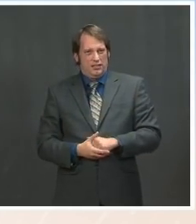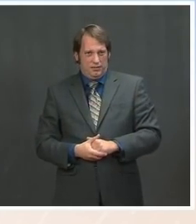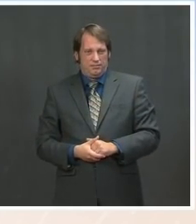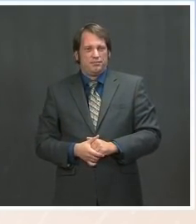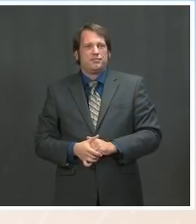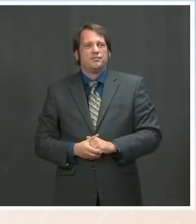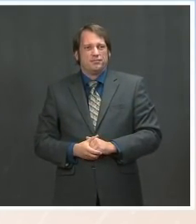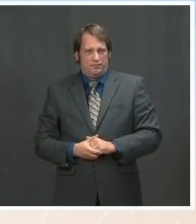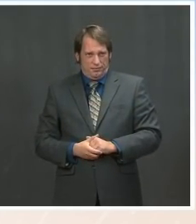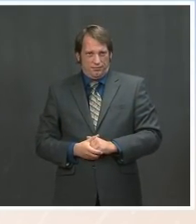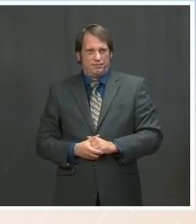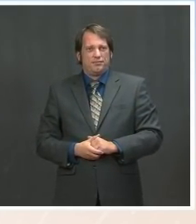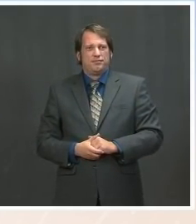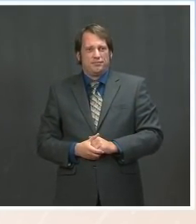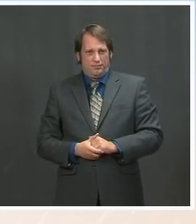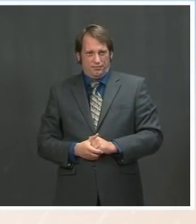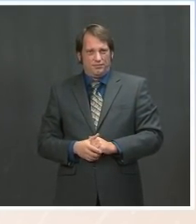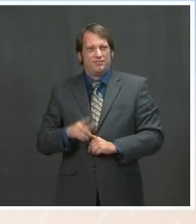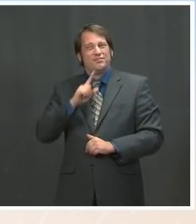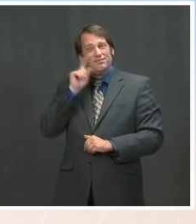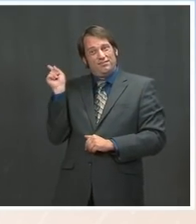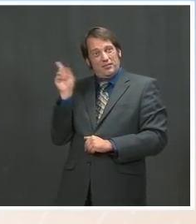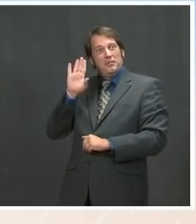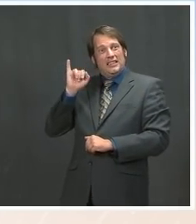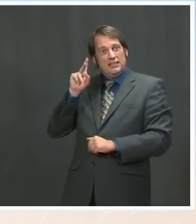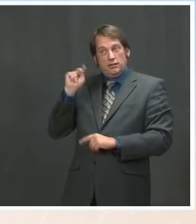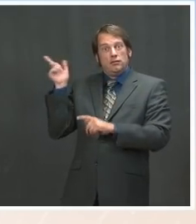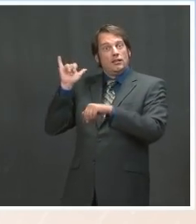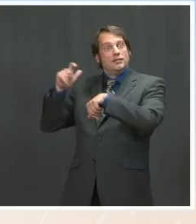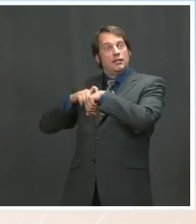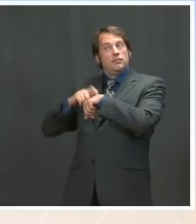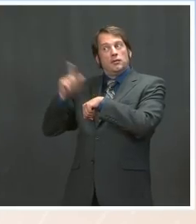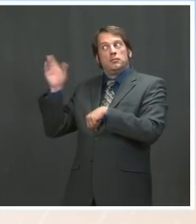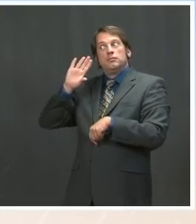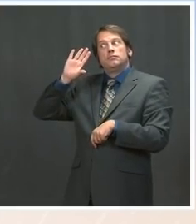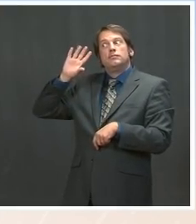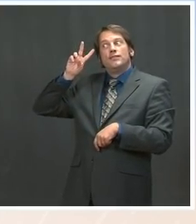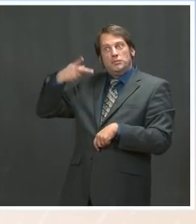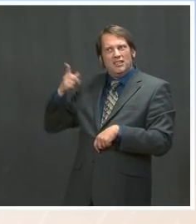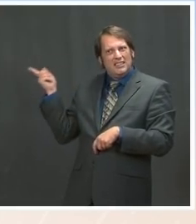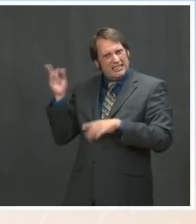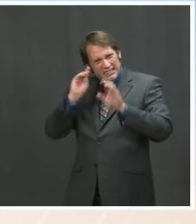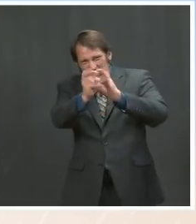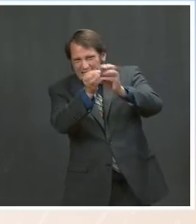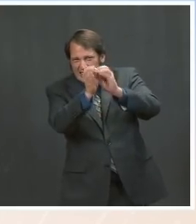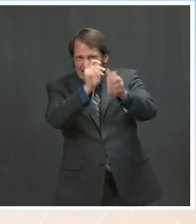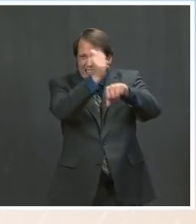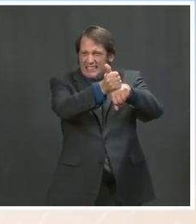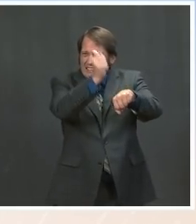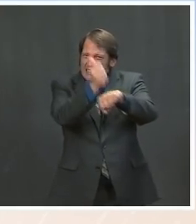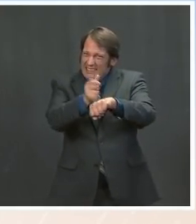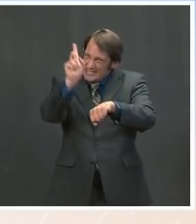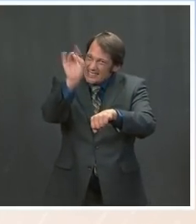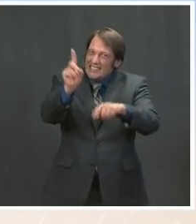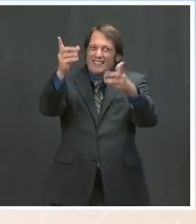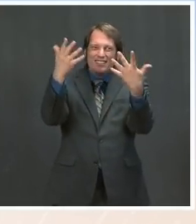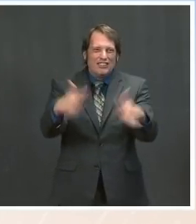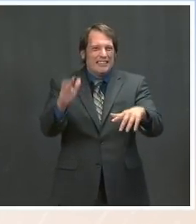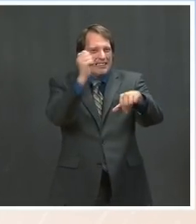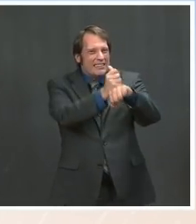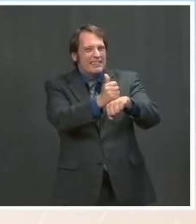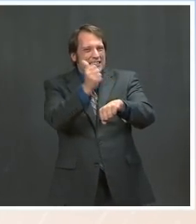recently. There's no confusion about his view. The American public also supports background checks more than 80 percent.